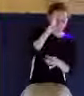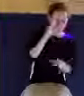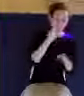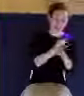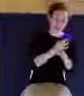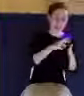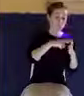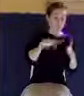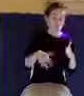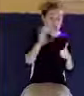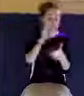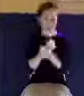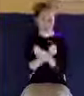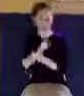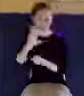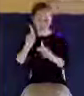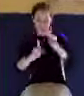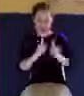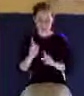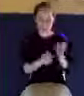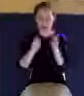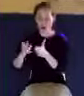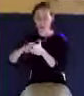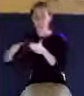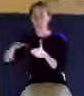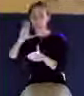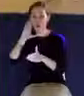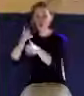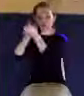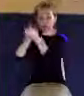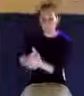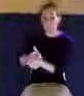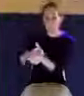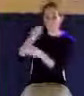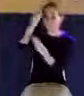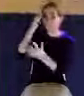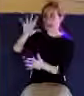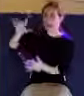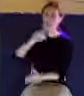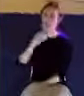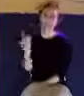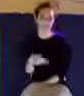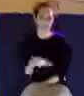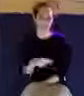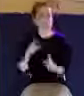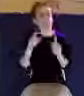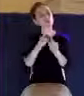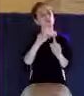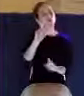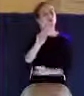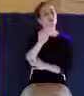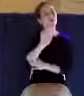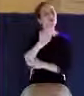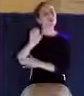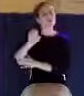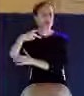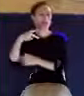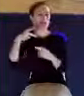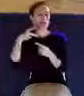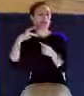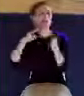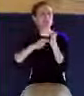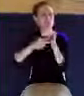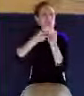want to keep God's commandments. And the word keep here is just the idea of obeying the commandments